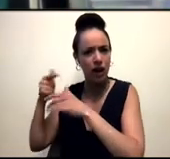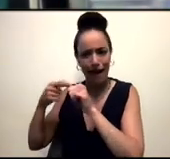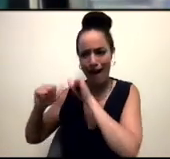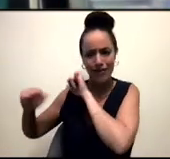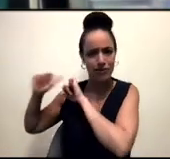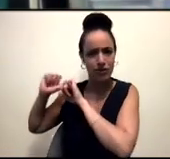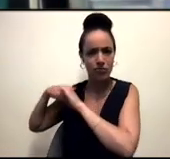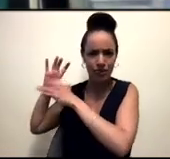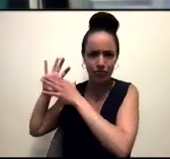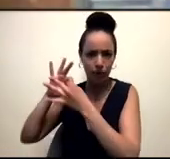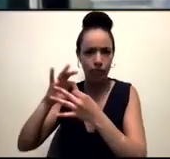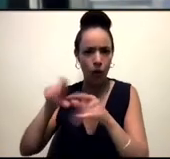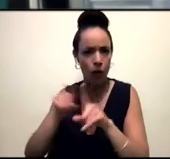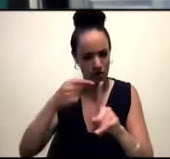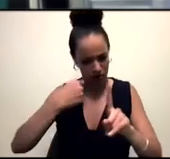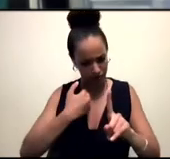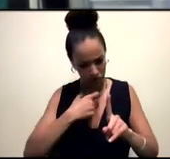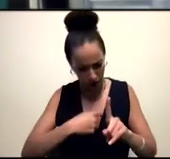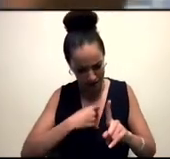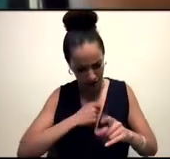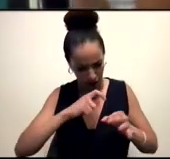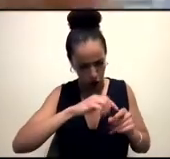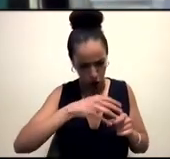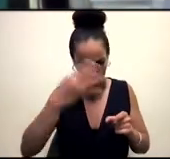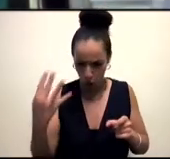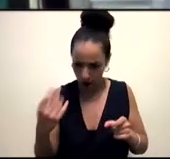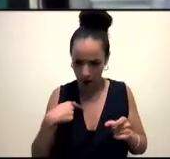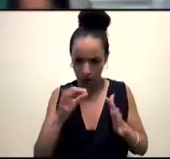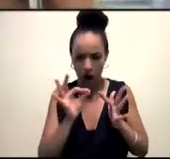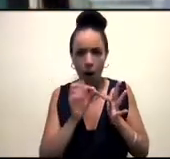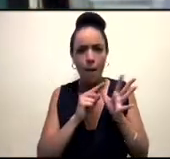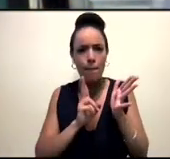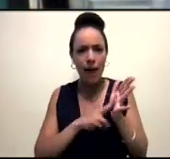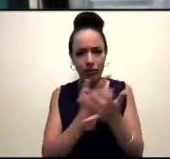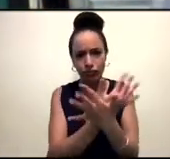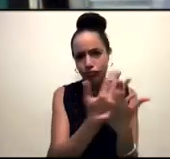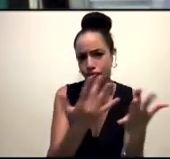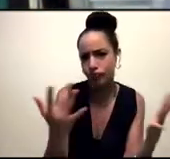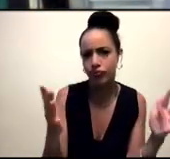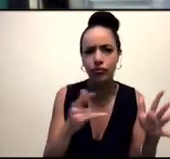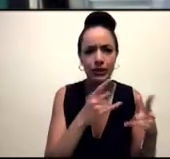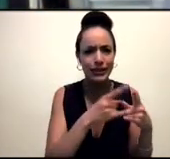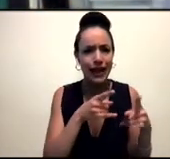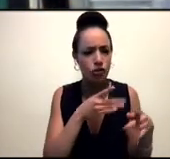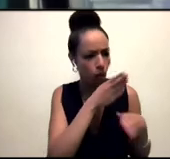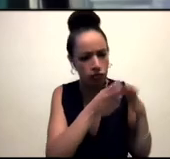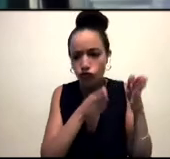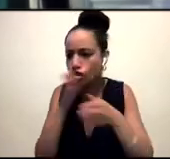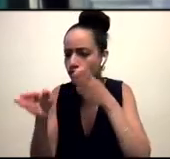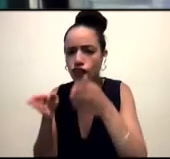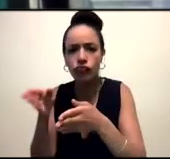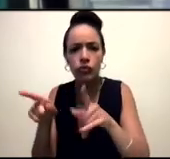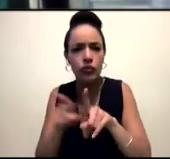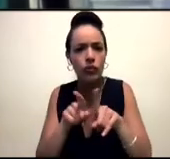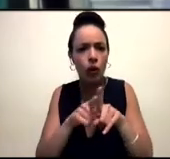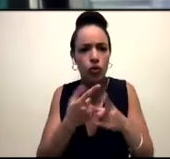right? And who is a person who is queer in many ways, right? Who's pansexual and then who's also often gender questioning in, in a kind of perpetual state